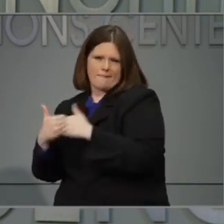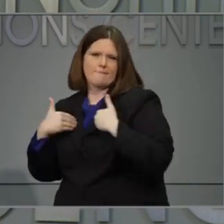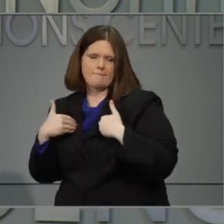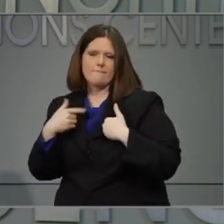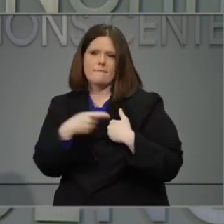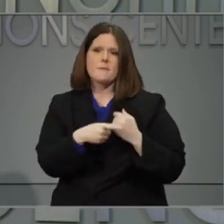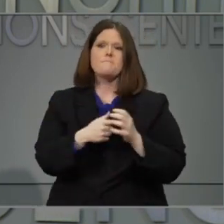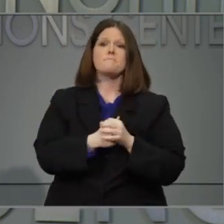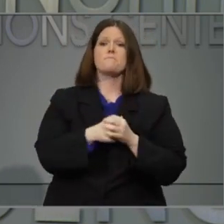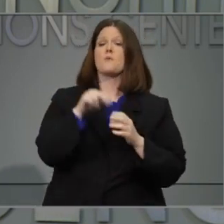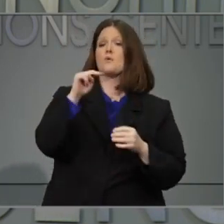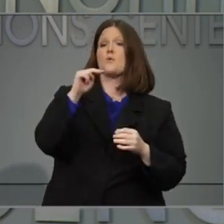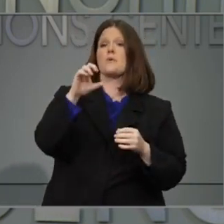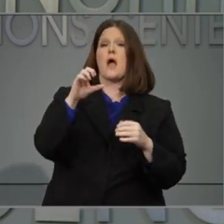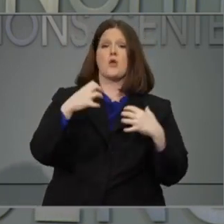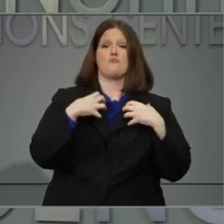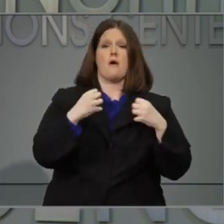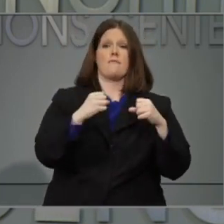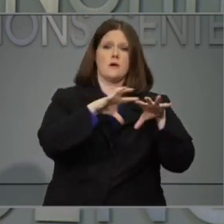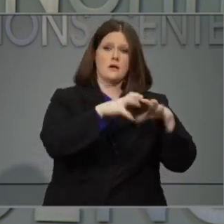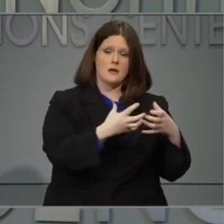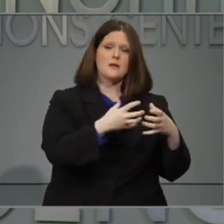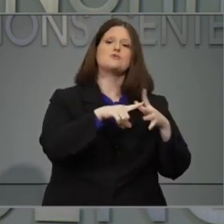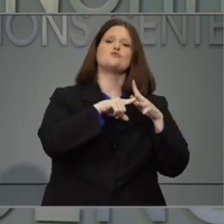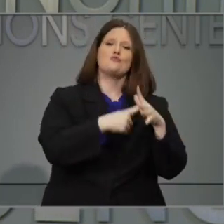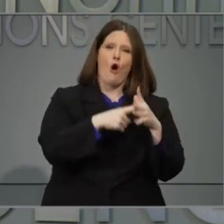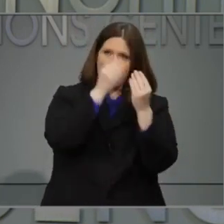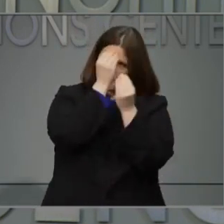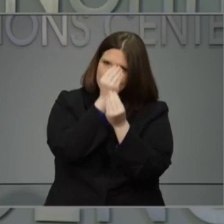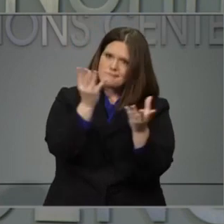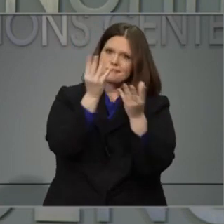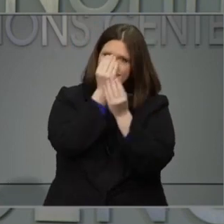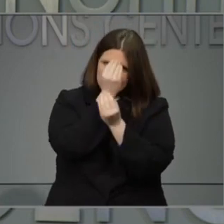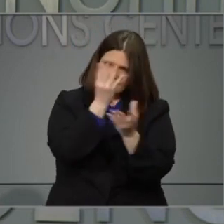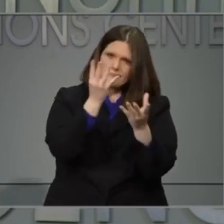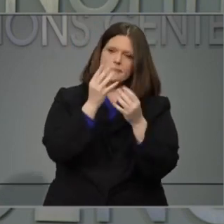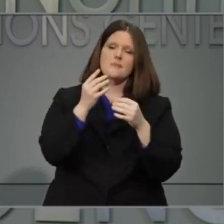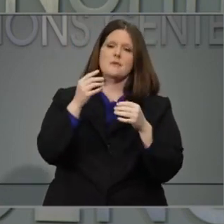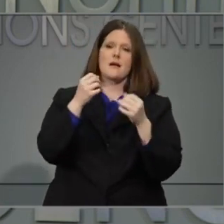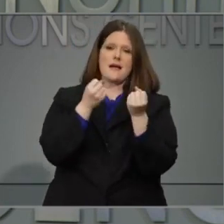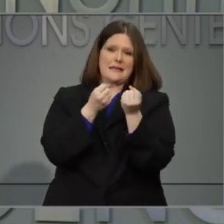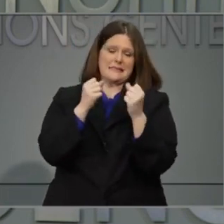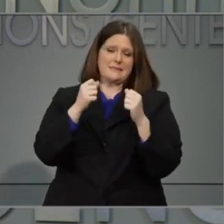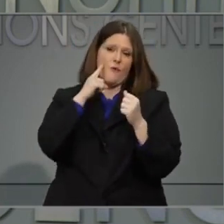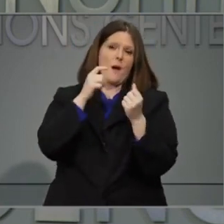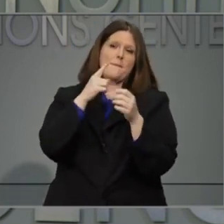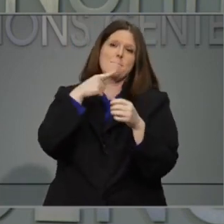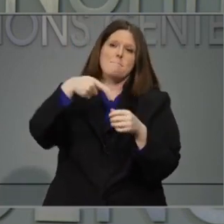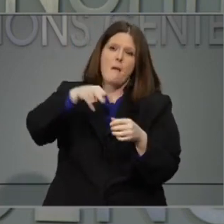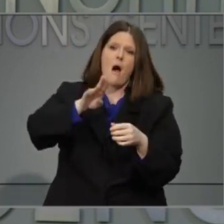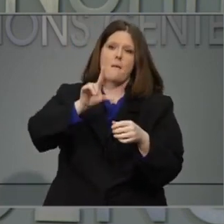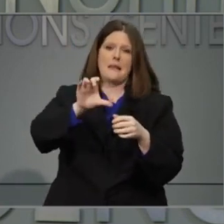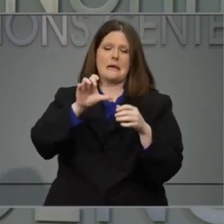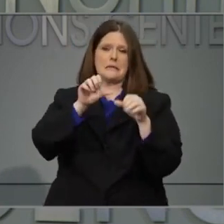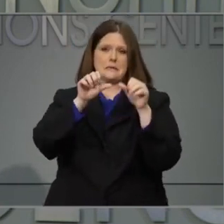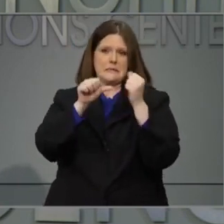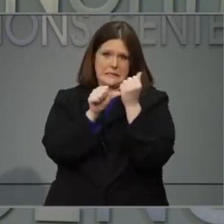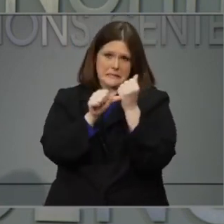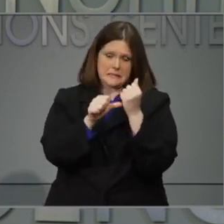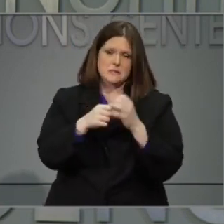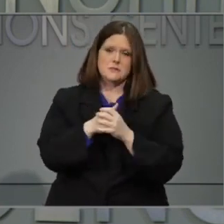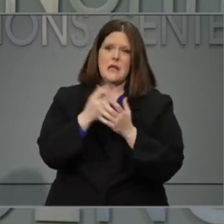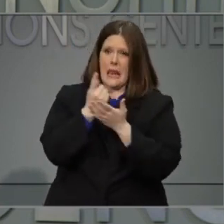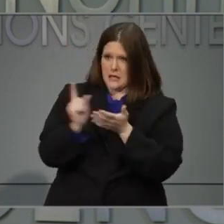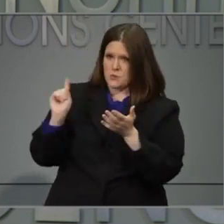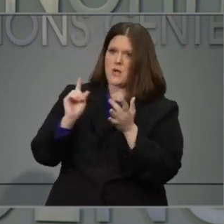began public assistance applicant briefings last week and those continued this week. These are online